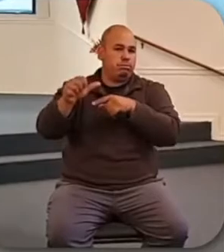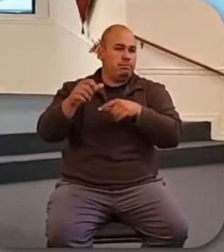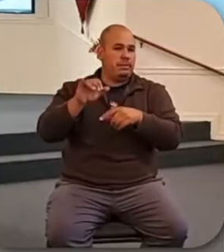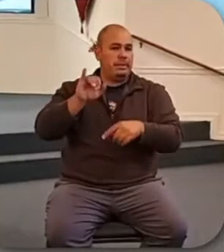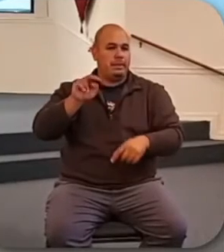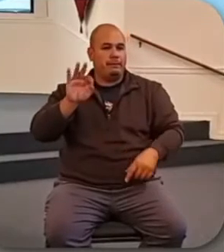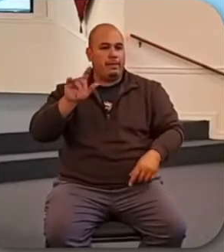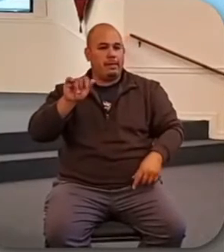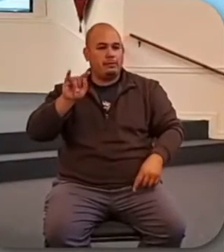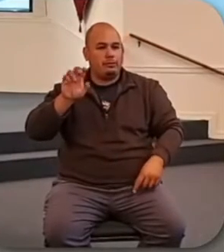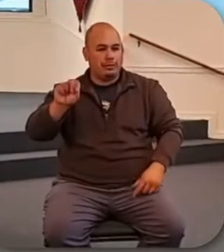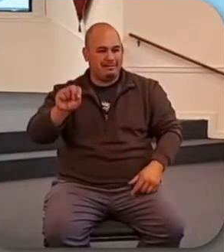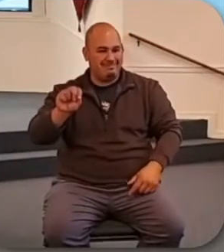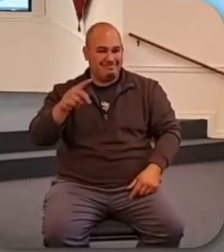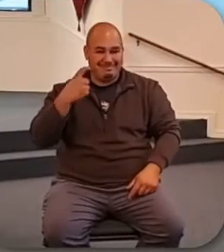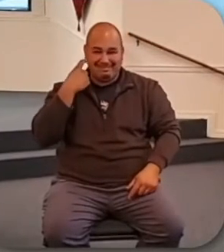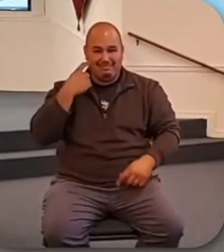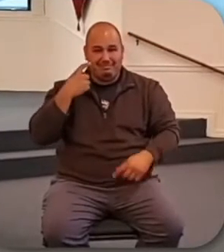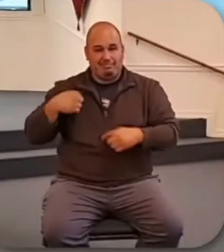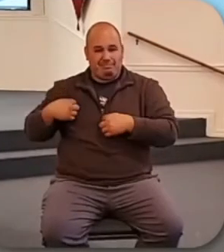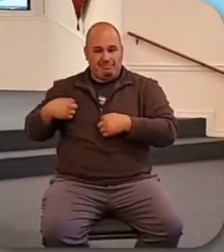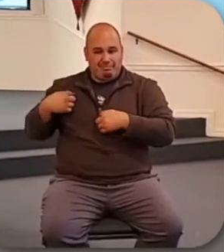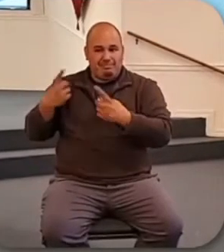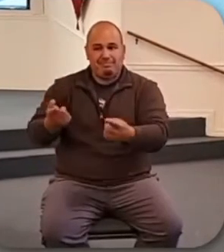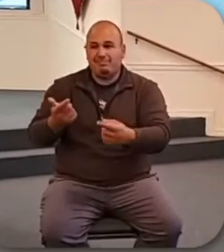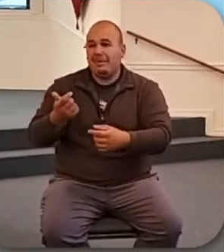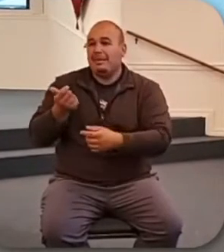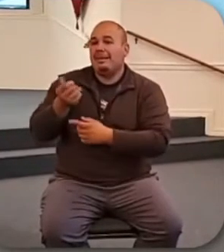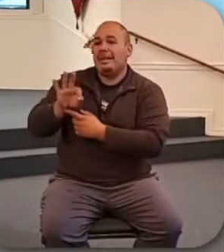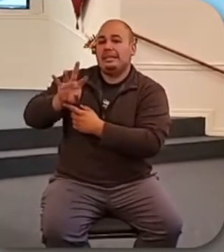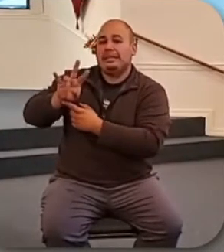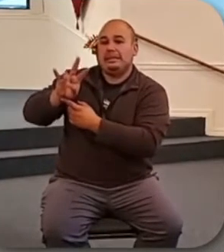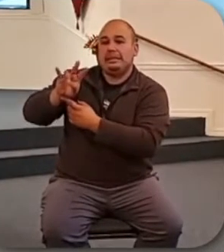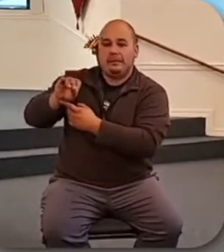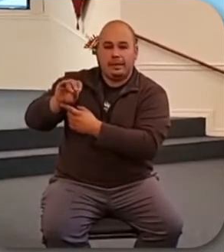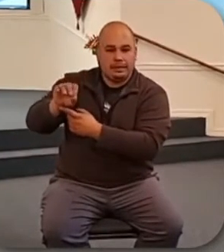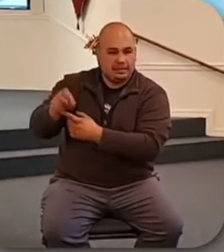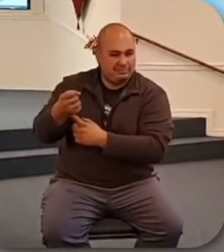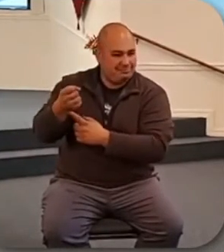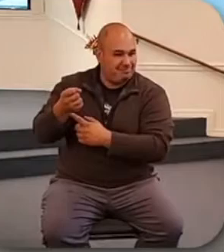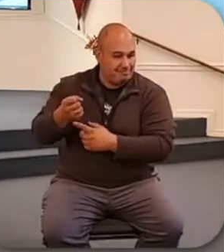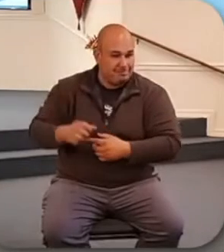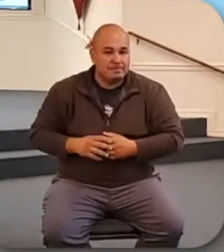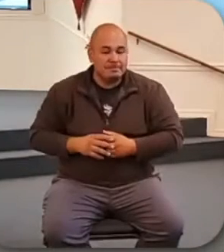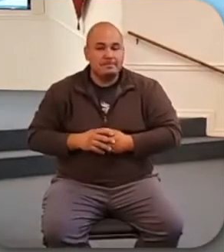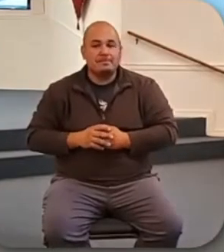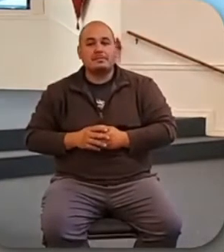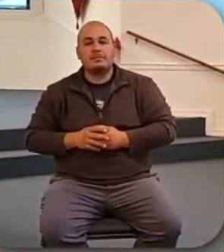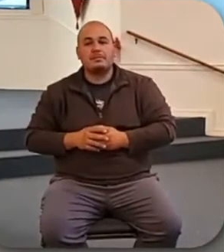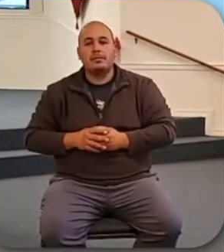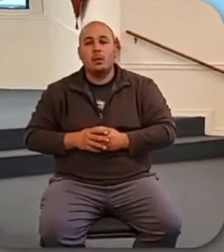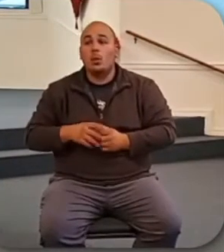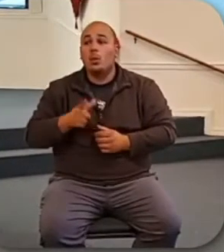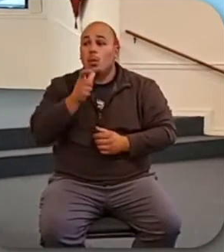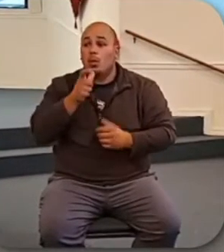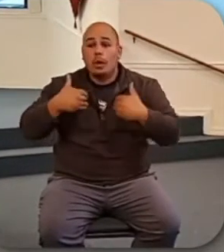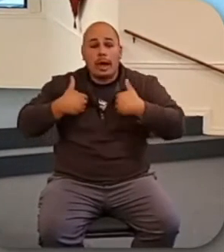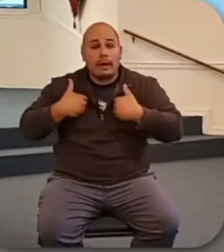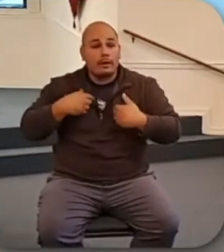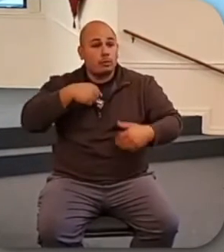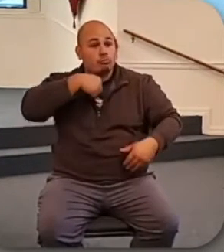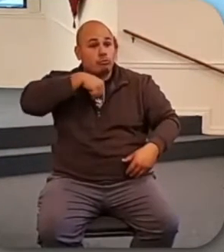since the 1970s, if you can remember back that far. Those of you who had turkey for Thanksgiving,